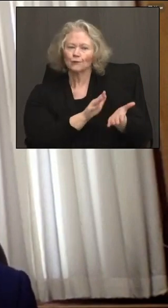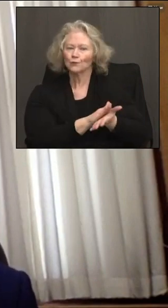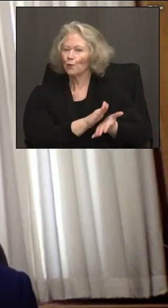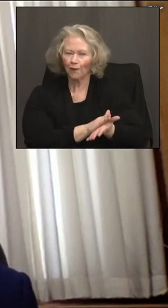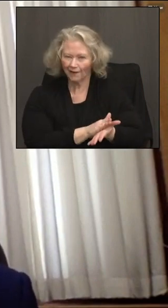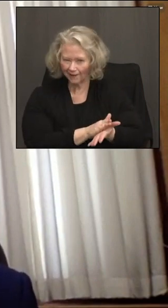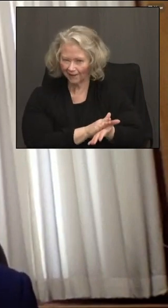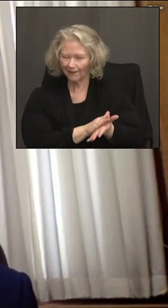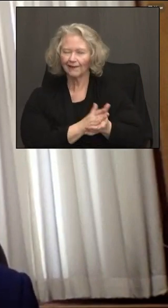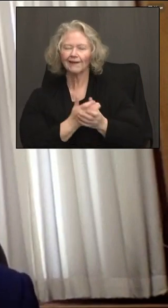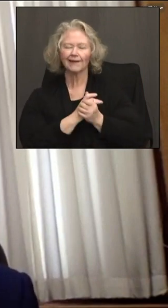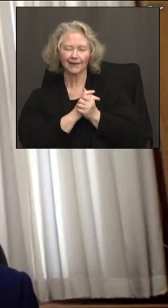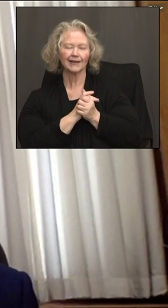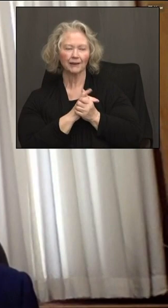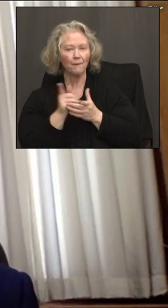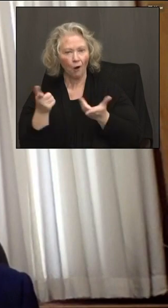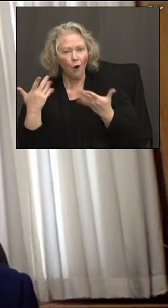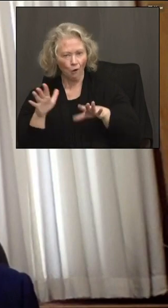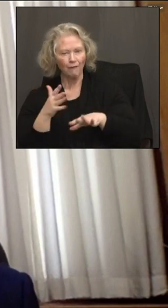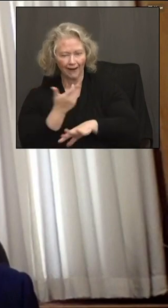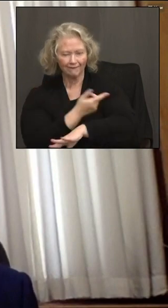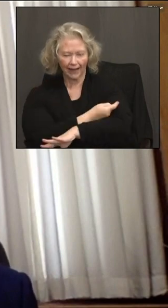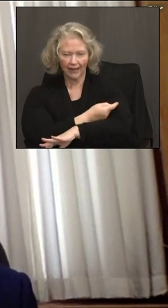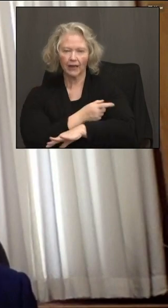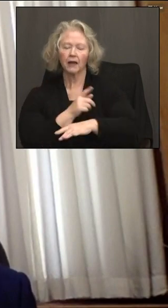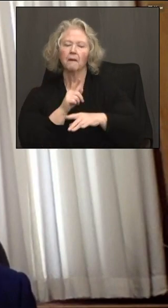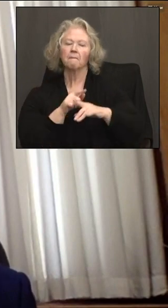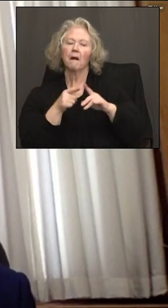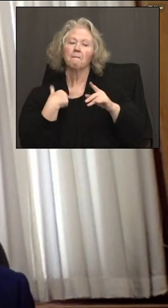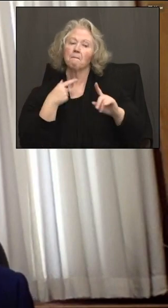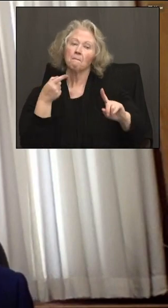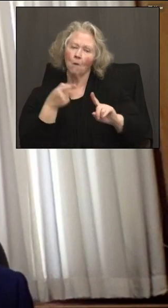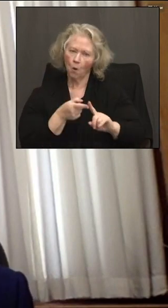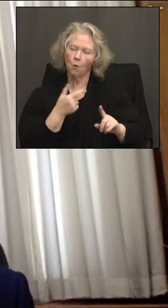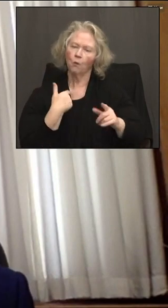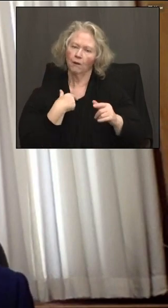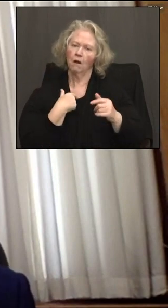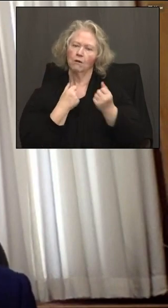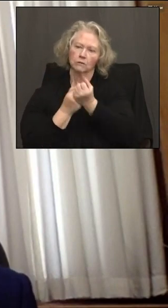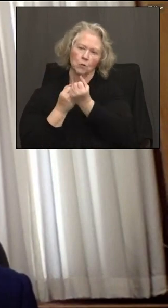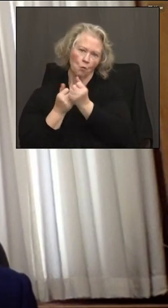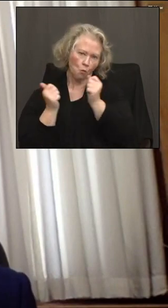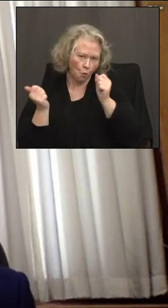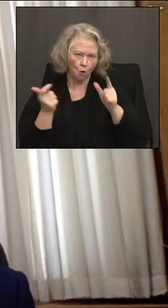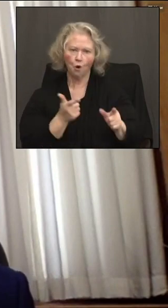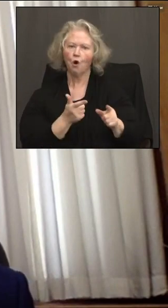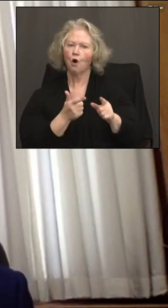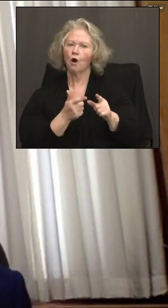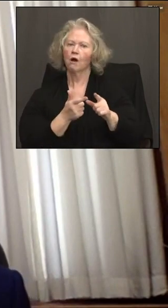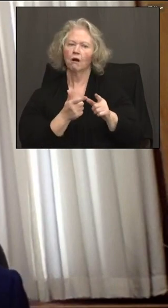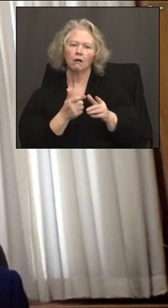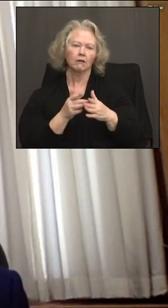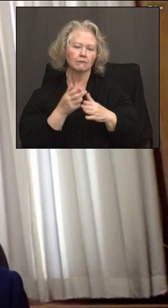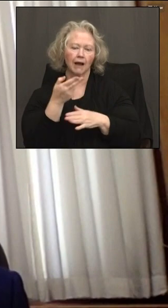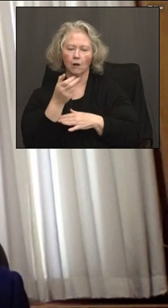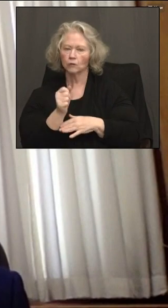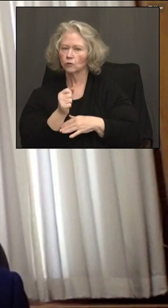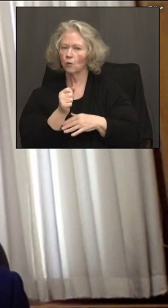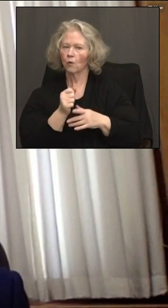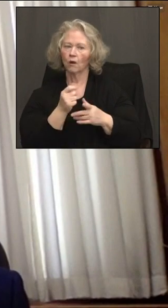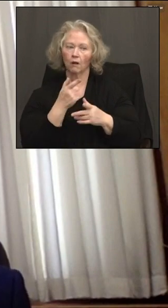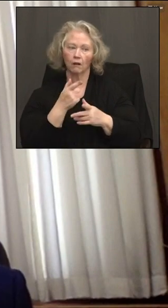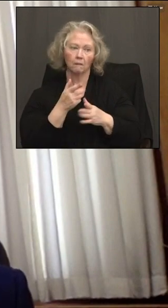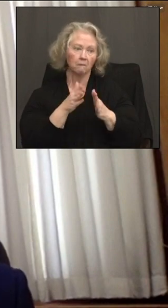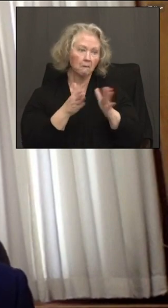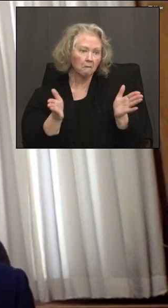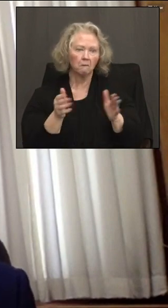But, you know, the most important thing is that we're supporting every high school, public and private, who wants to have a vaccine clinic. We're helping ensure